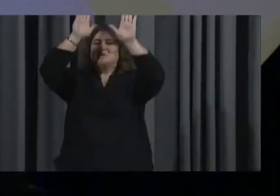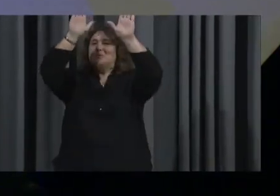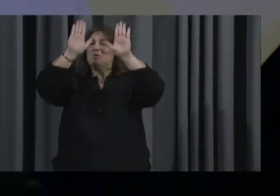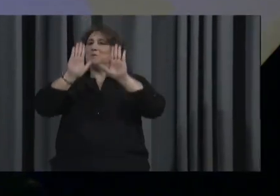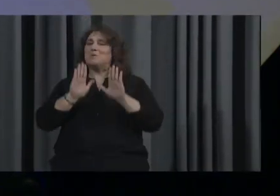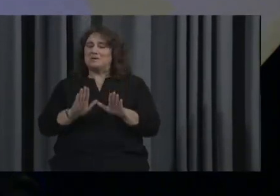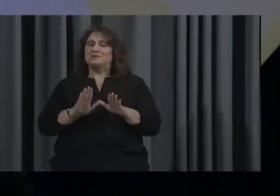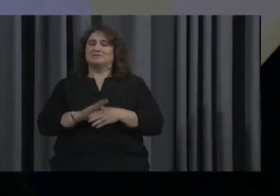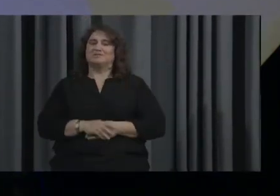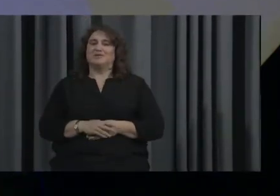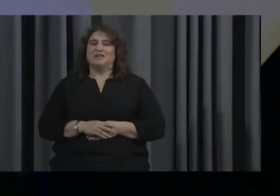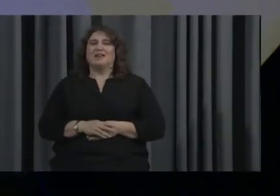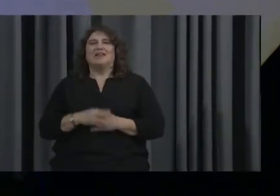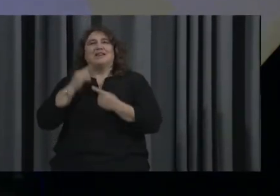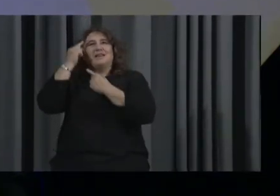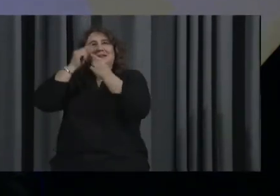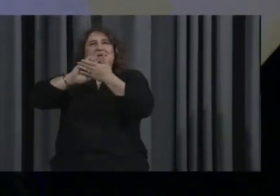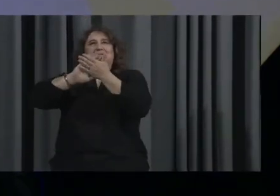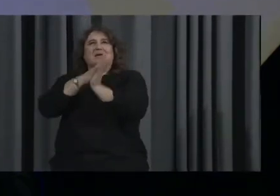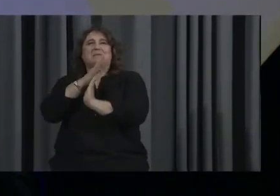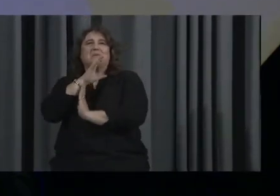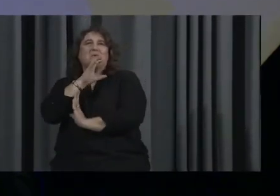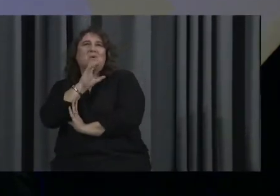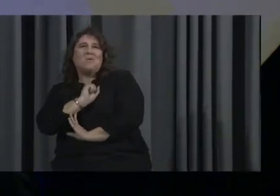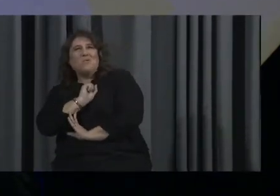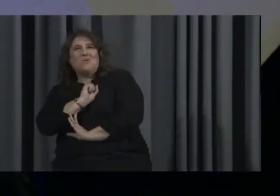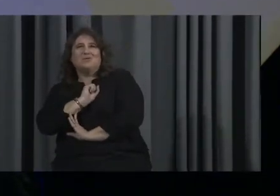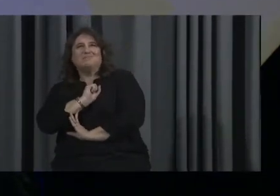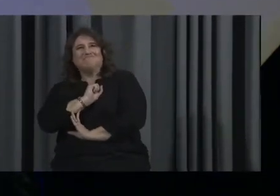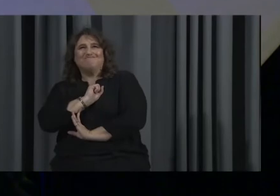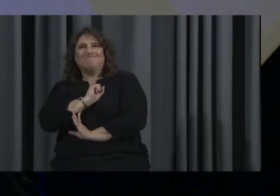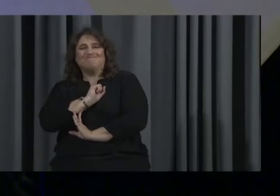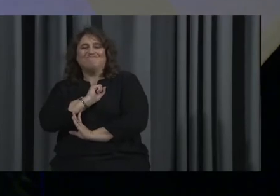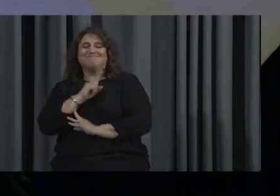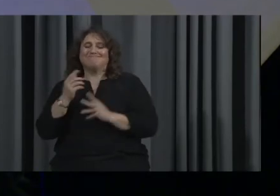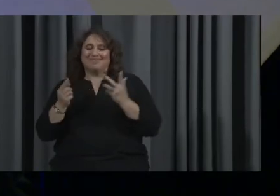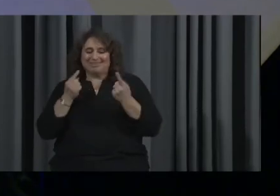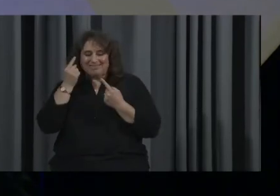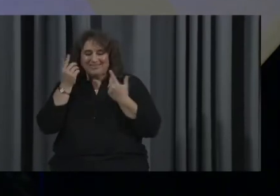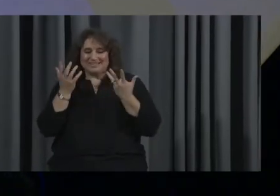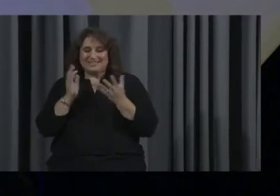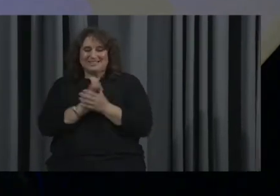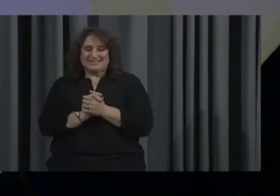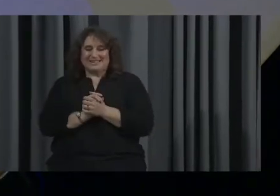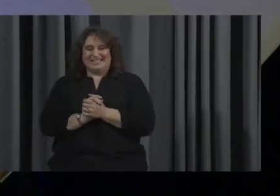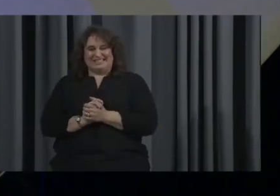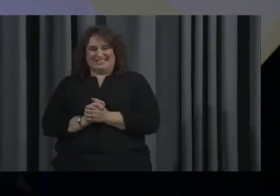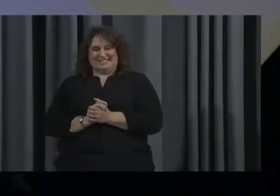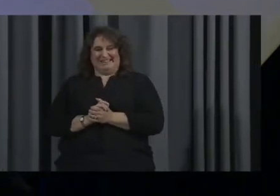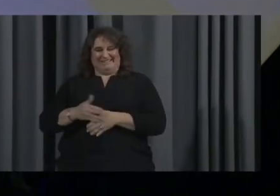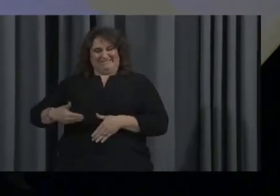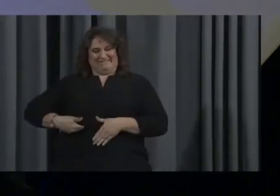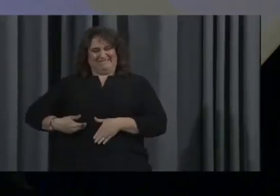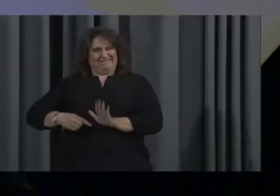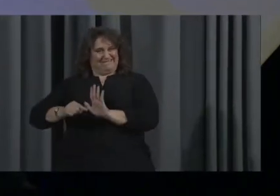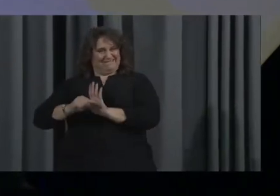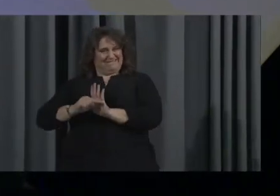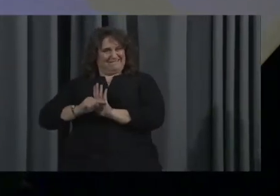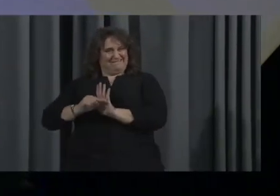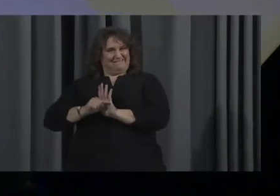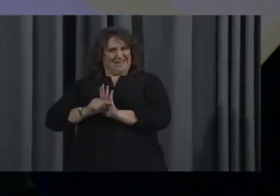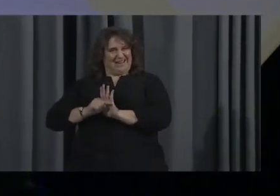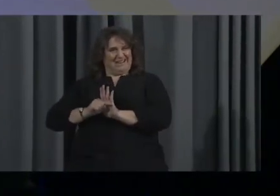And sometimes we think growing old is, you know, maybe has a negative connotation. And I